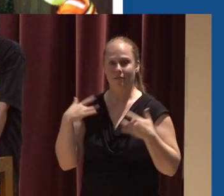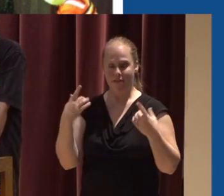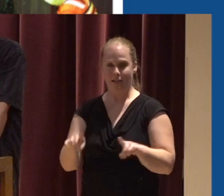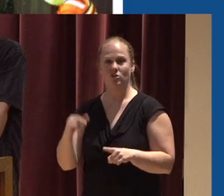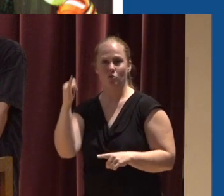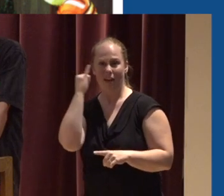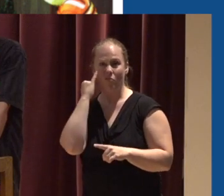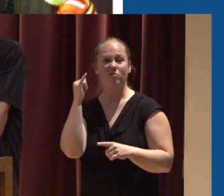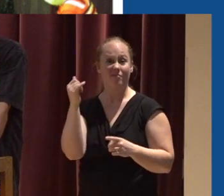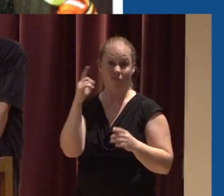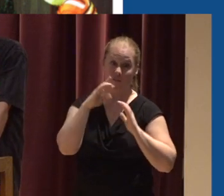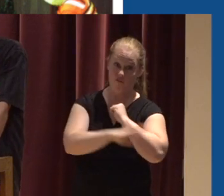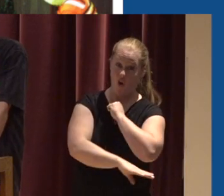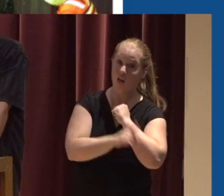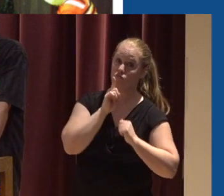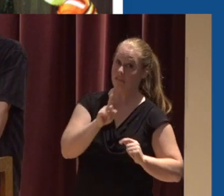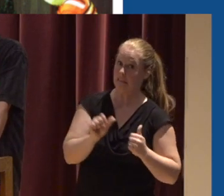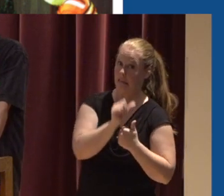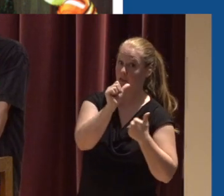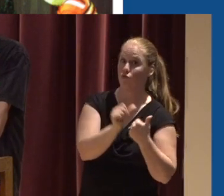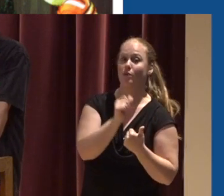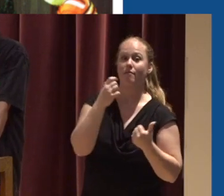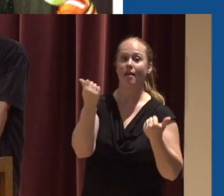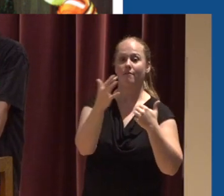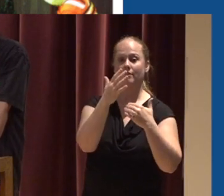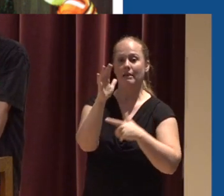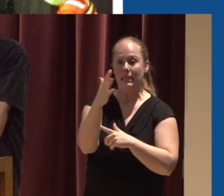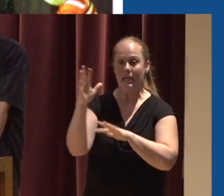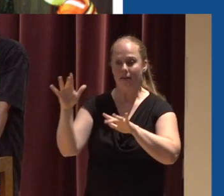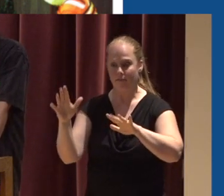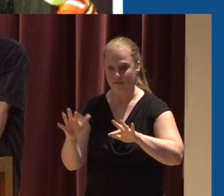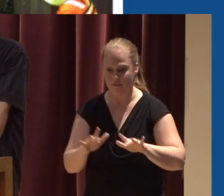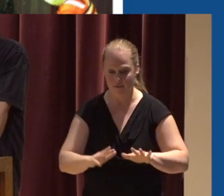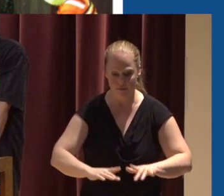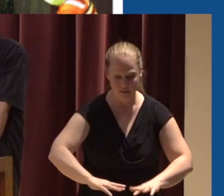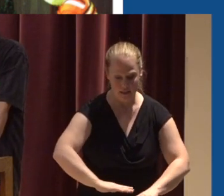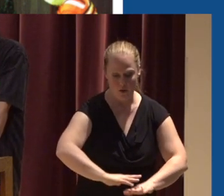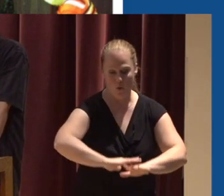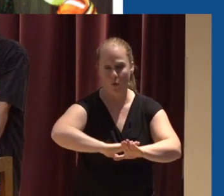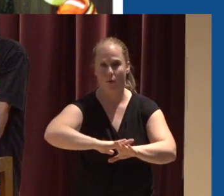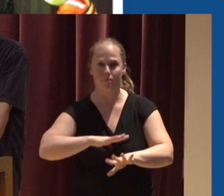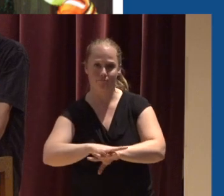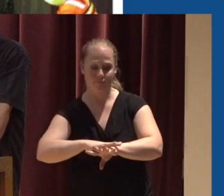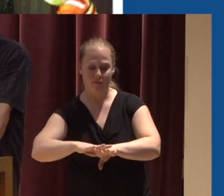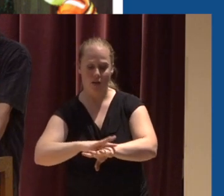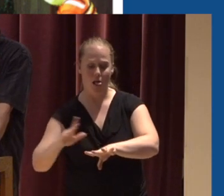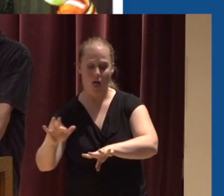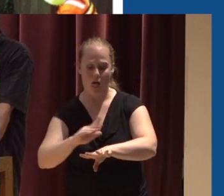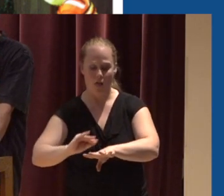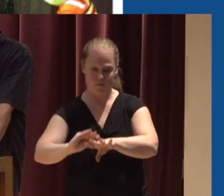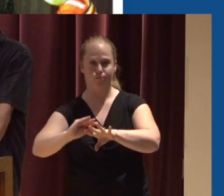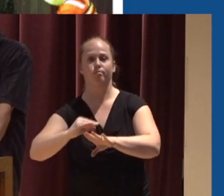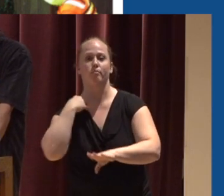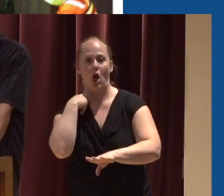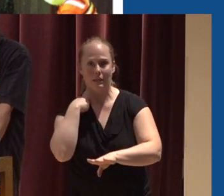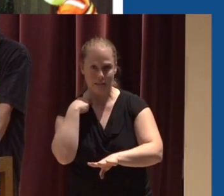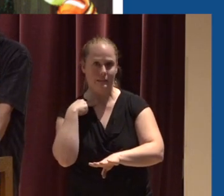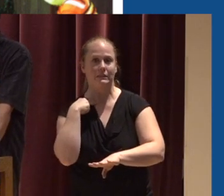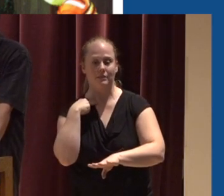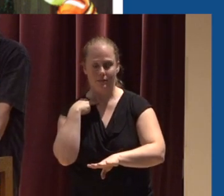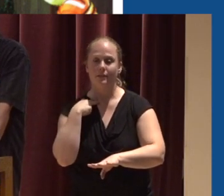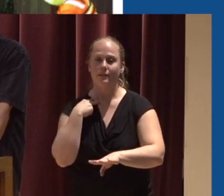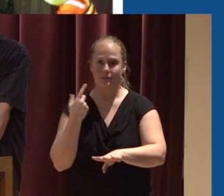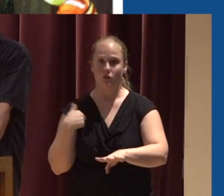of leaf fall That falls on the ground Has a tendency to collect stream grates and catch basins And we